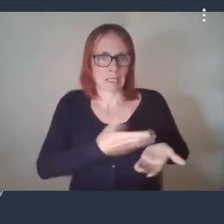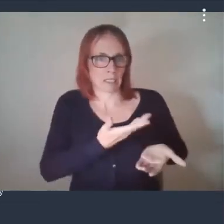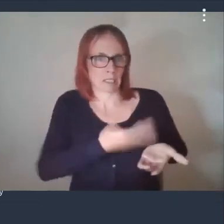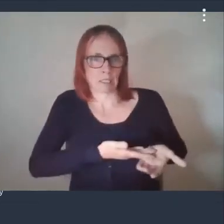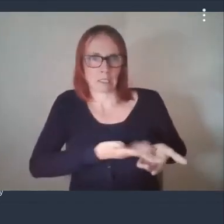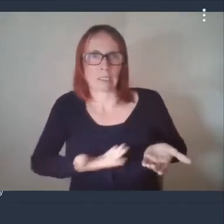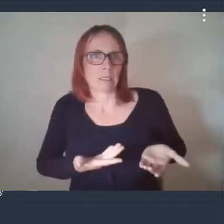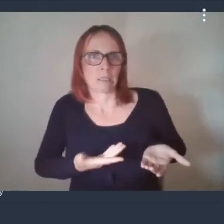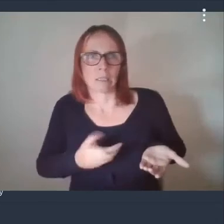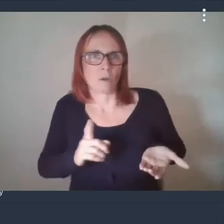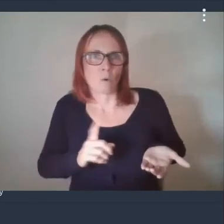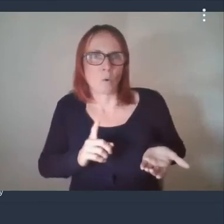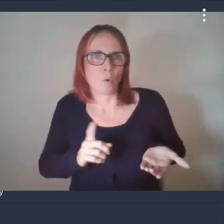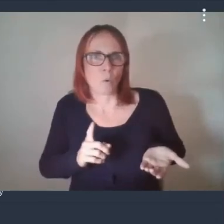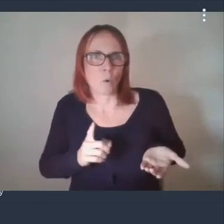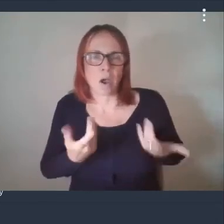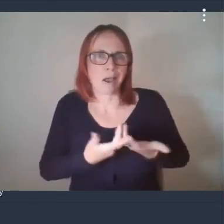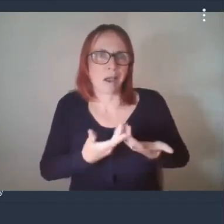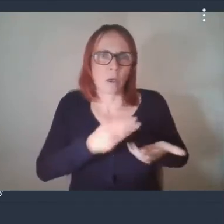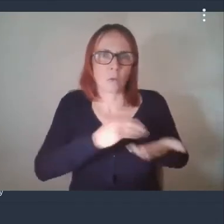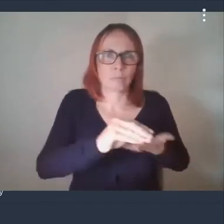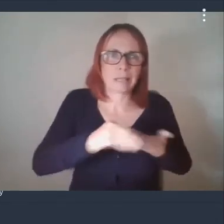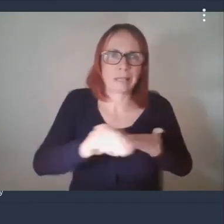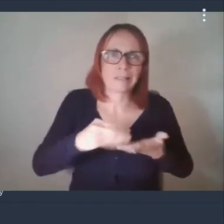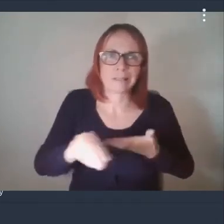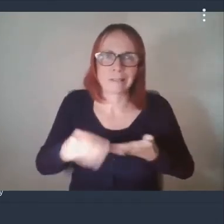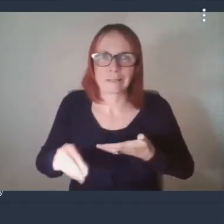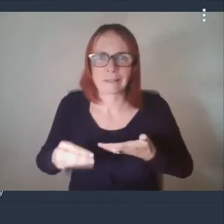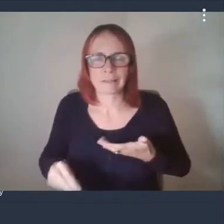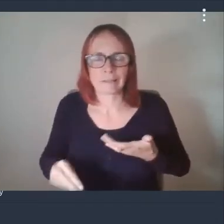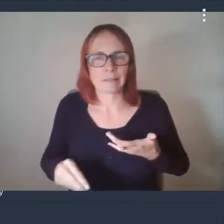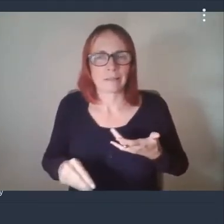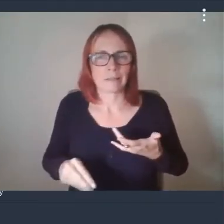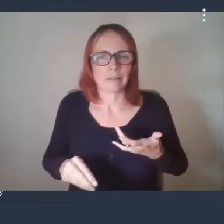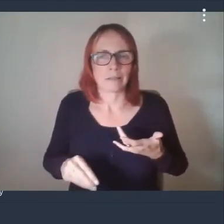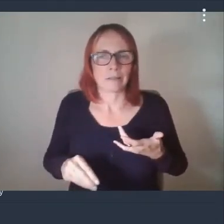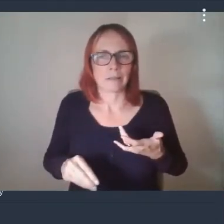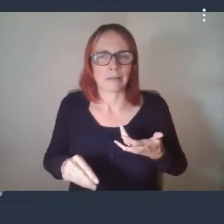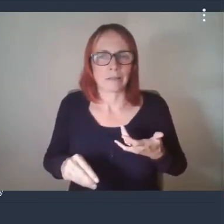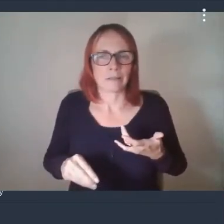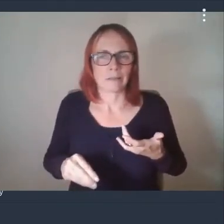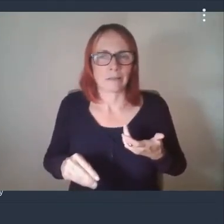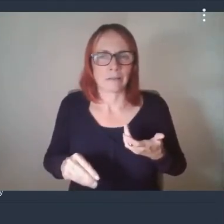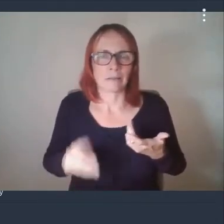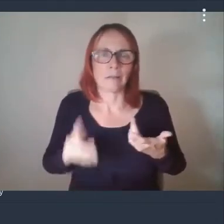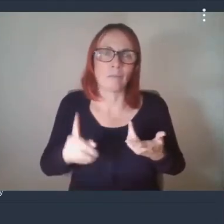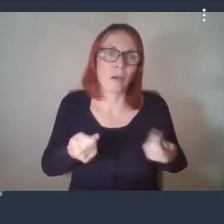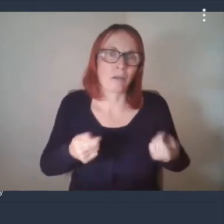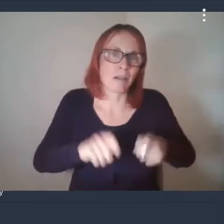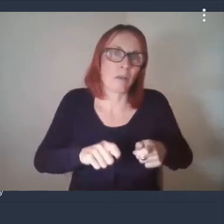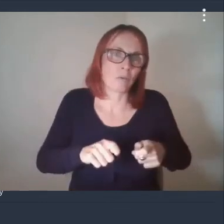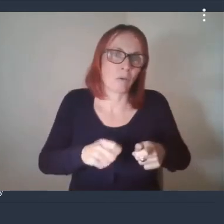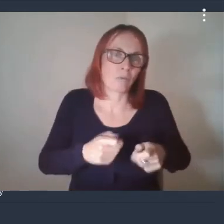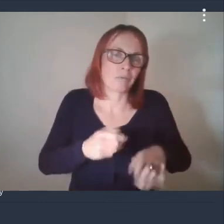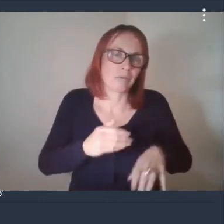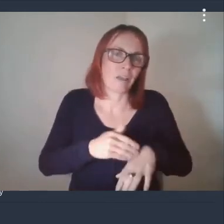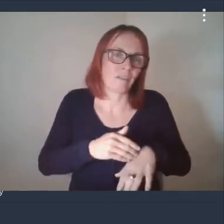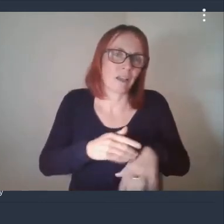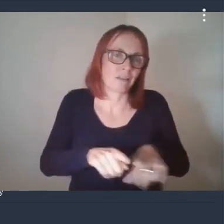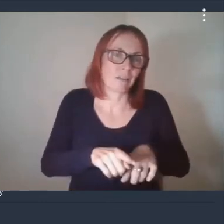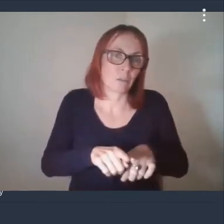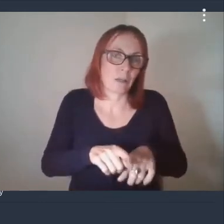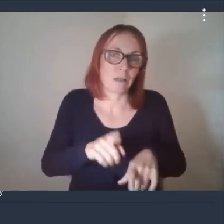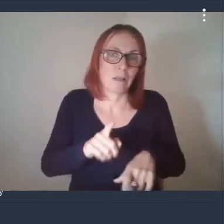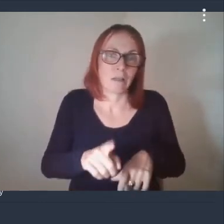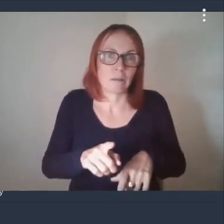open and how and it was about involving people into that but obviously that's been posed with the lockdown as well but i've been reminded my colleagues that it's